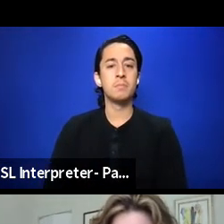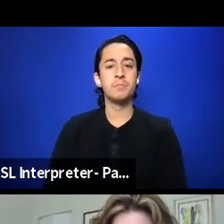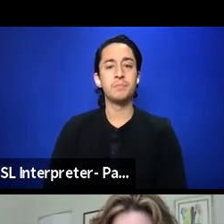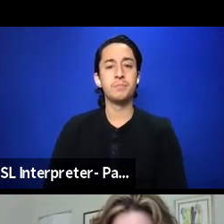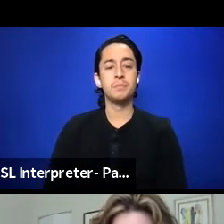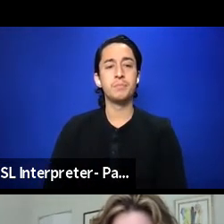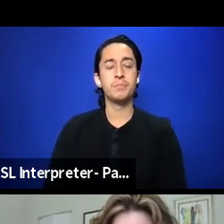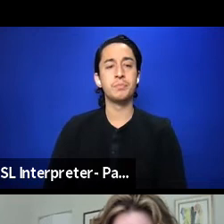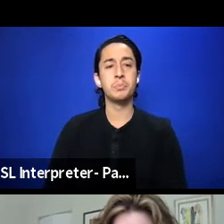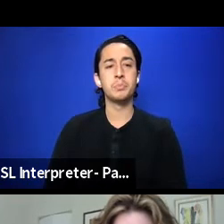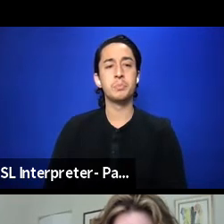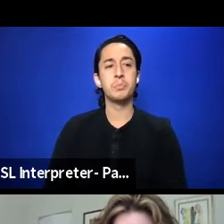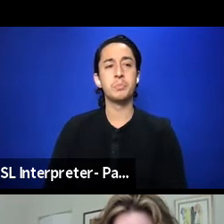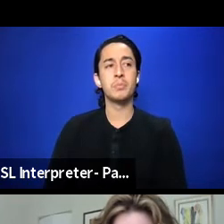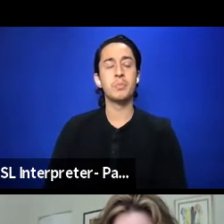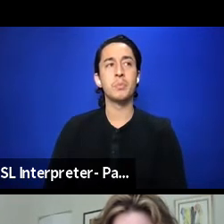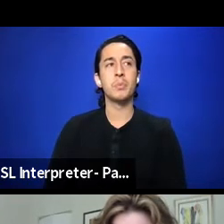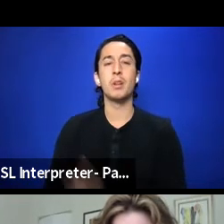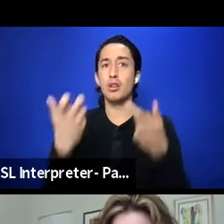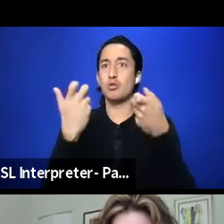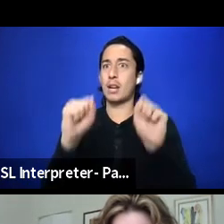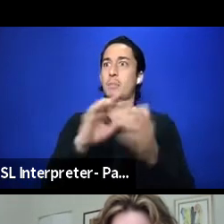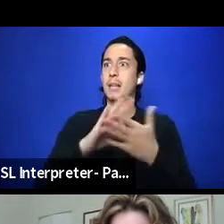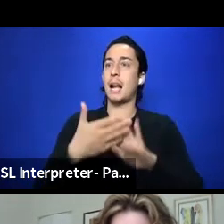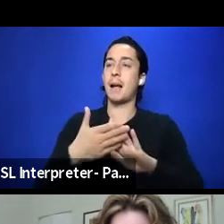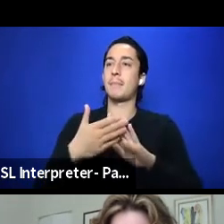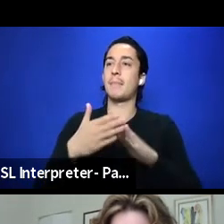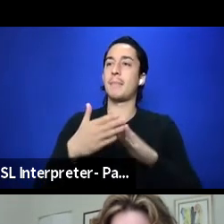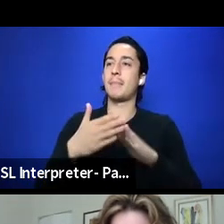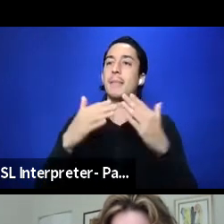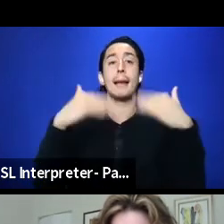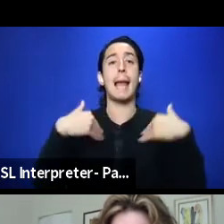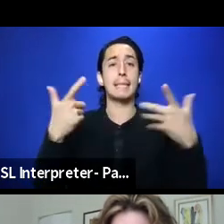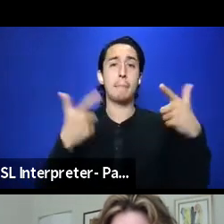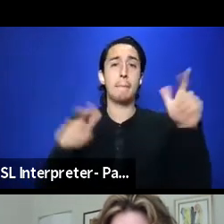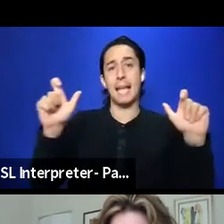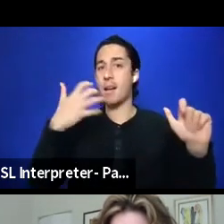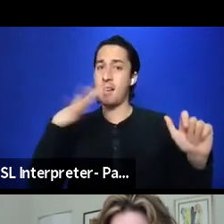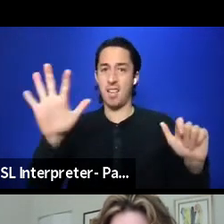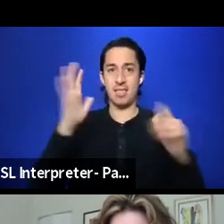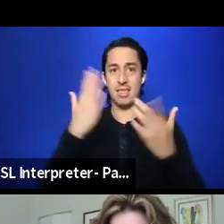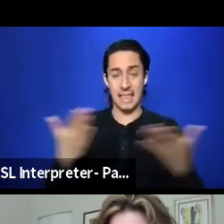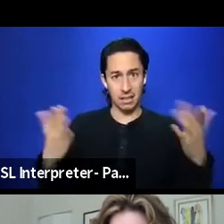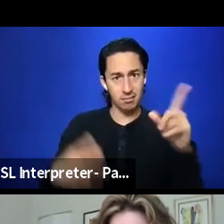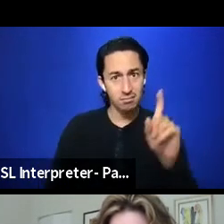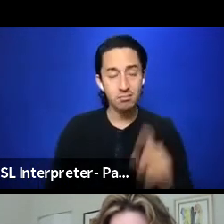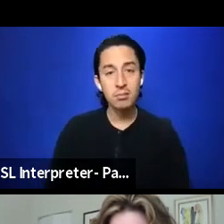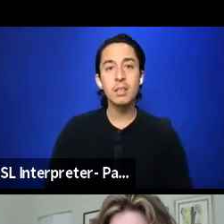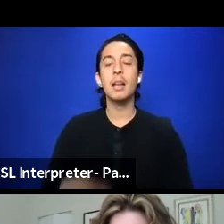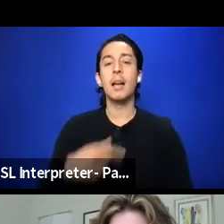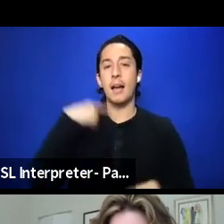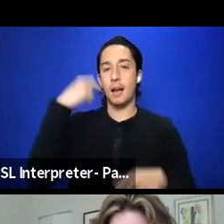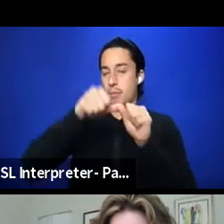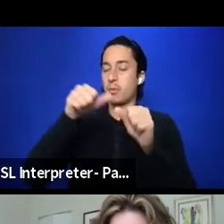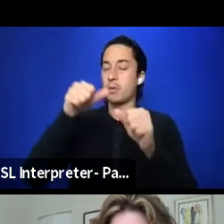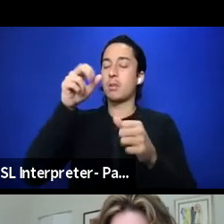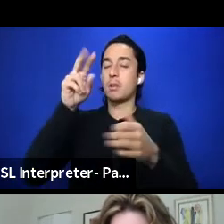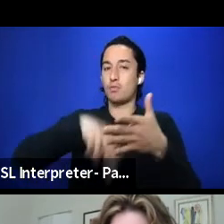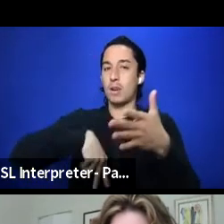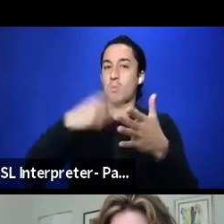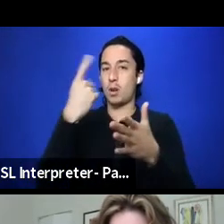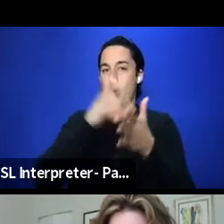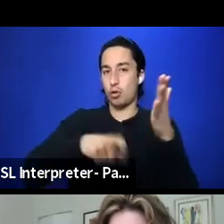this, trying to be the bigger, the next big thing, the next hot thing, um, is the production enough? I remember an article years ago about how, that